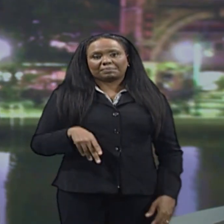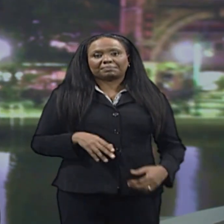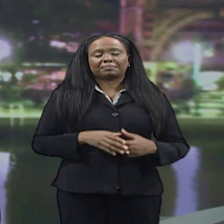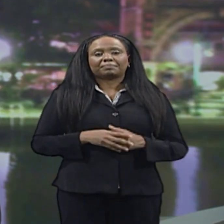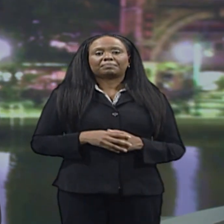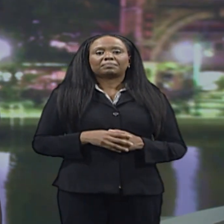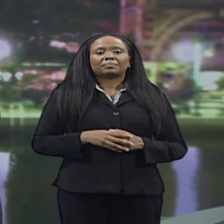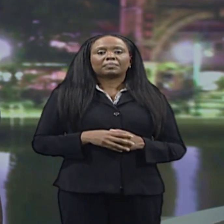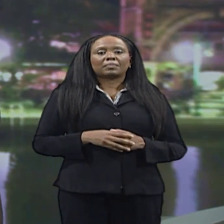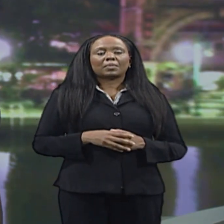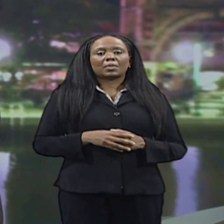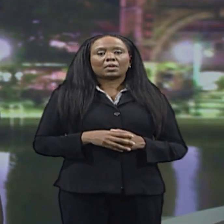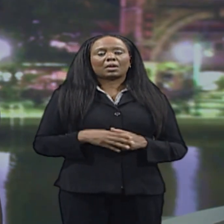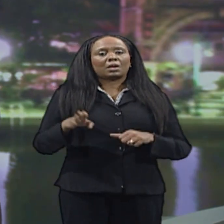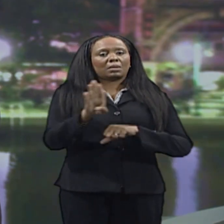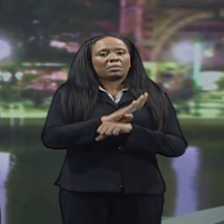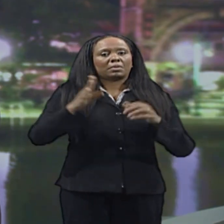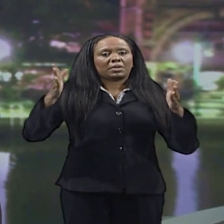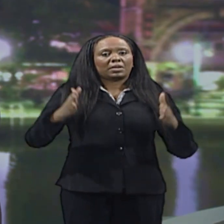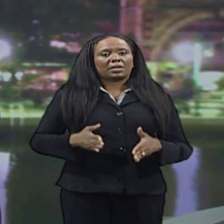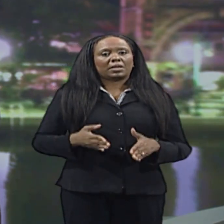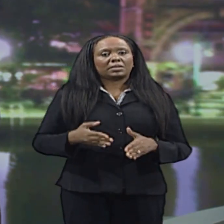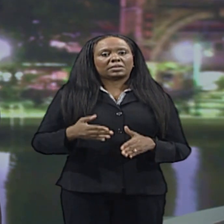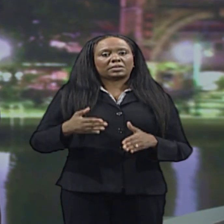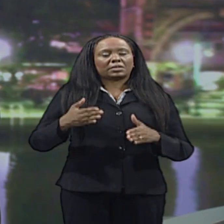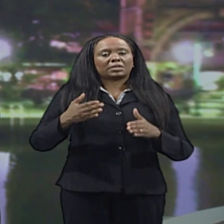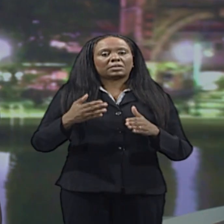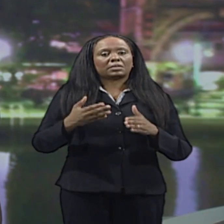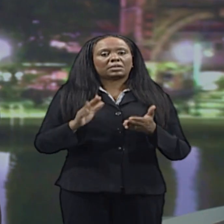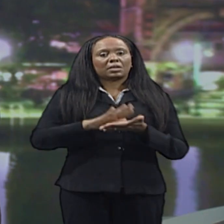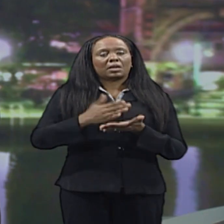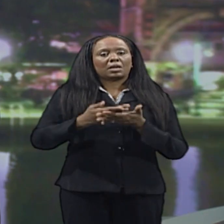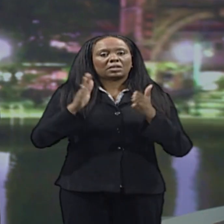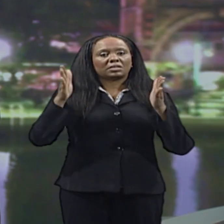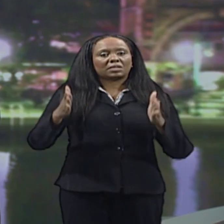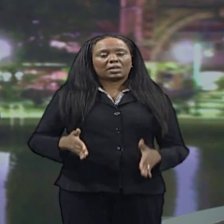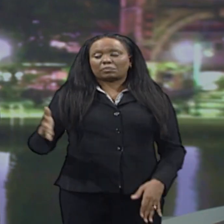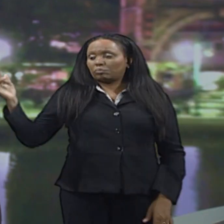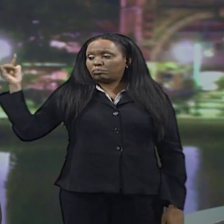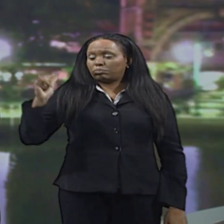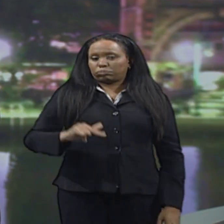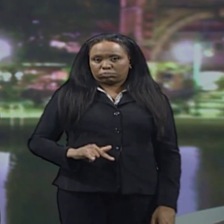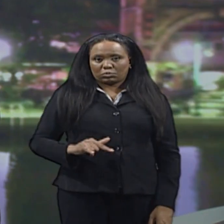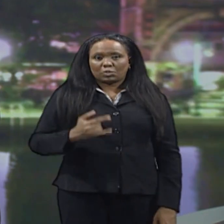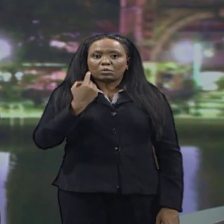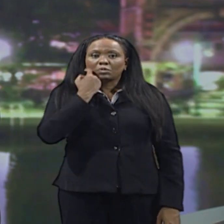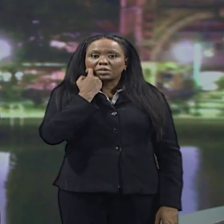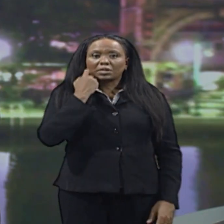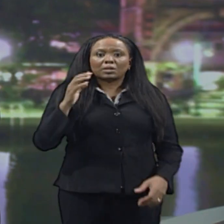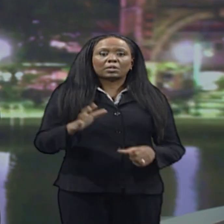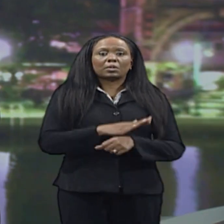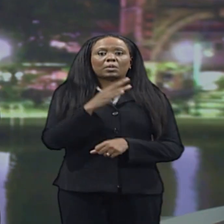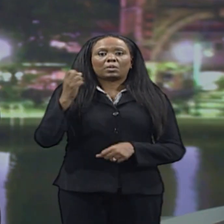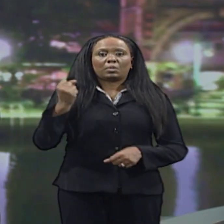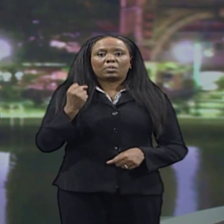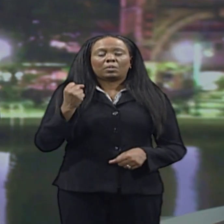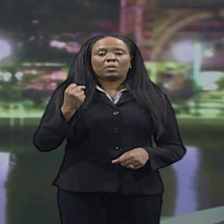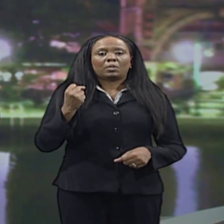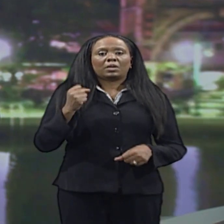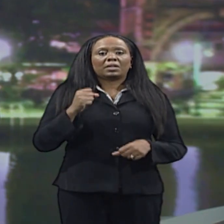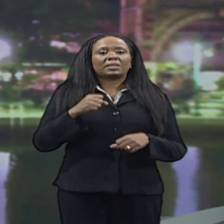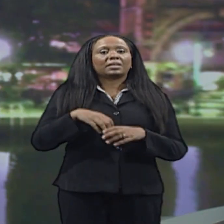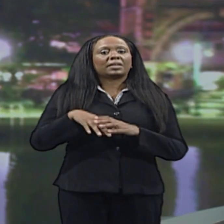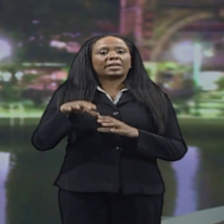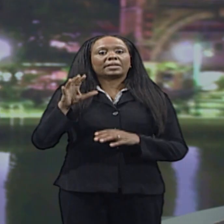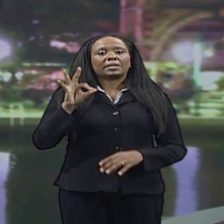Barbadian pastry chef Leanda McConney recently returned home after copping third prize in the Soflo Cake and